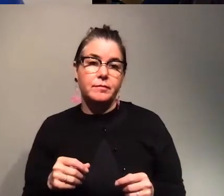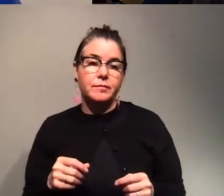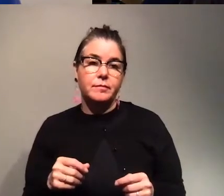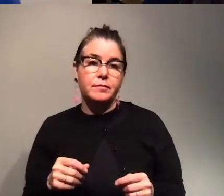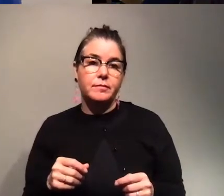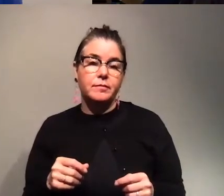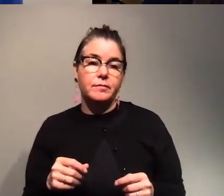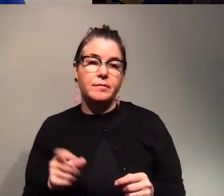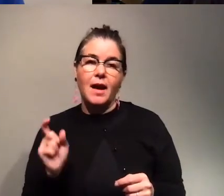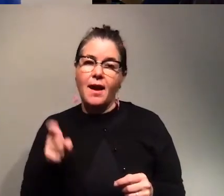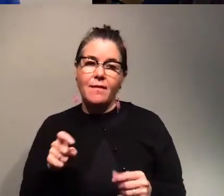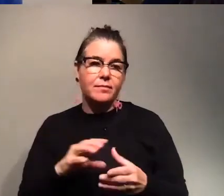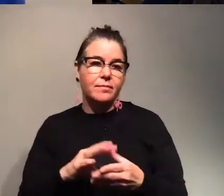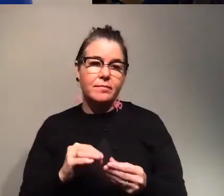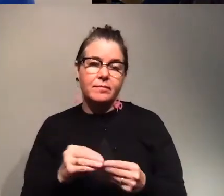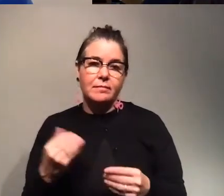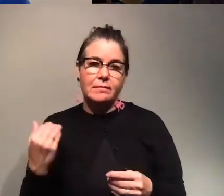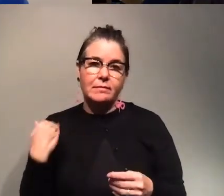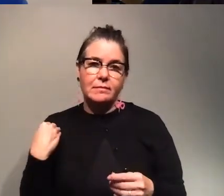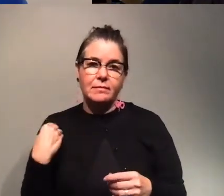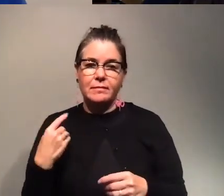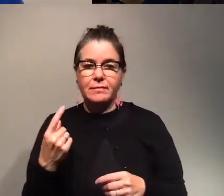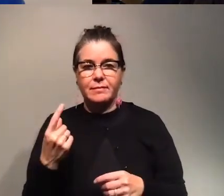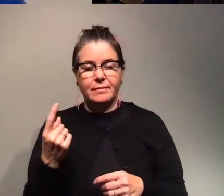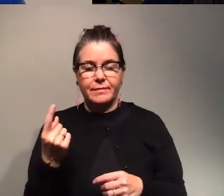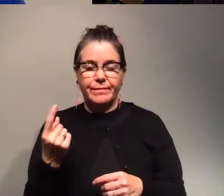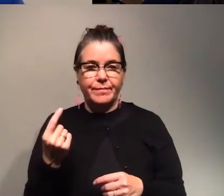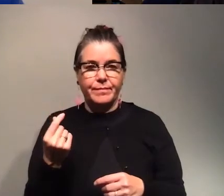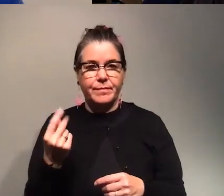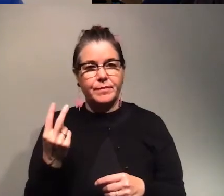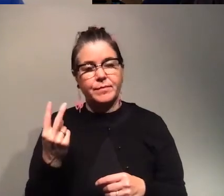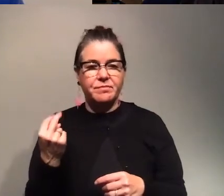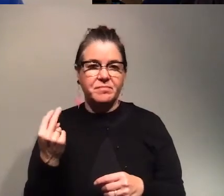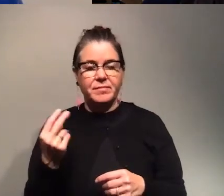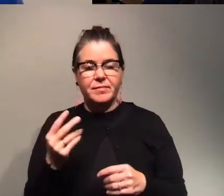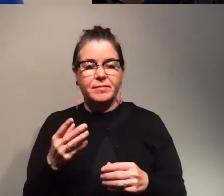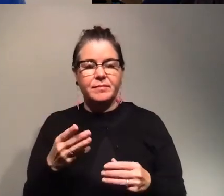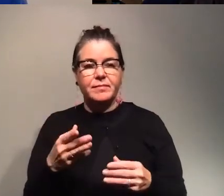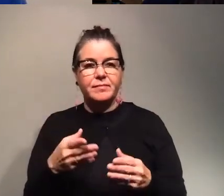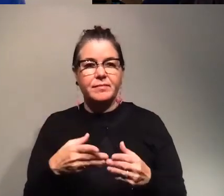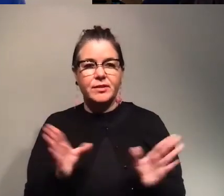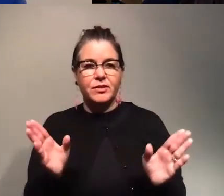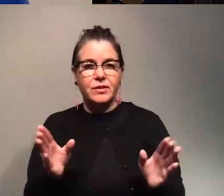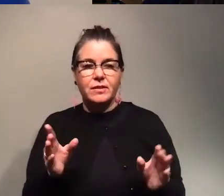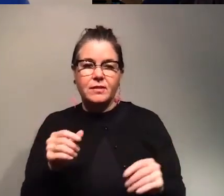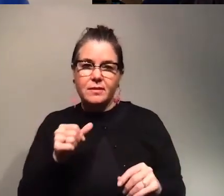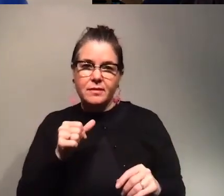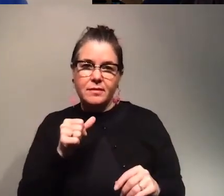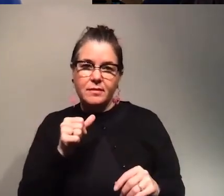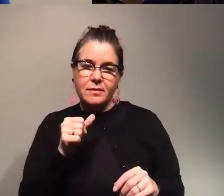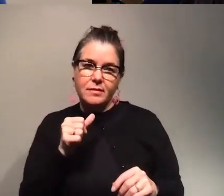say that this fast years being an immigrant in general hasn't been the most